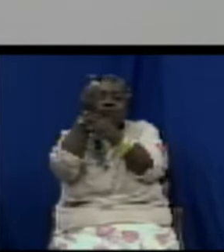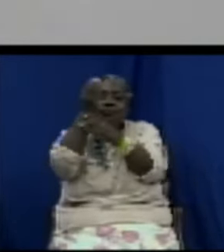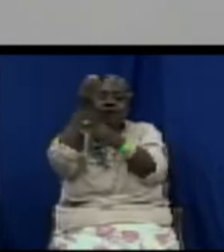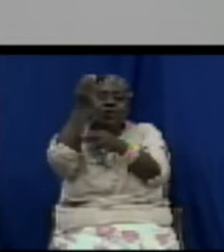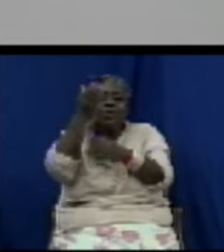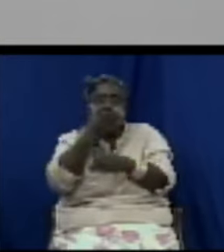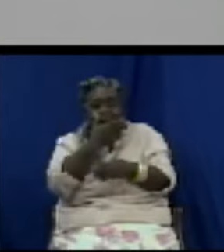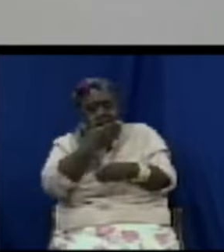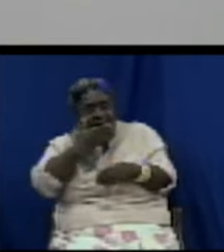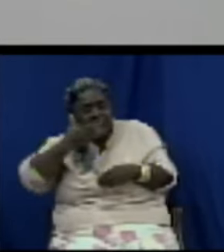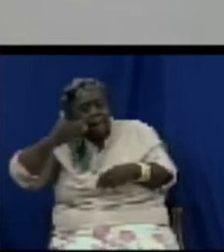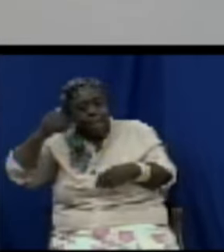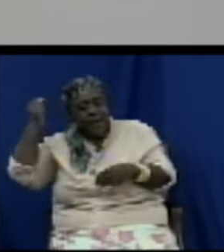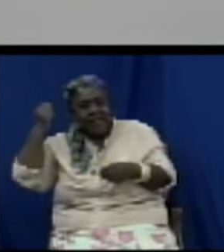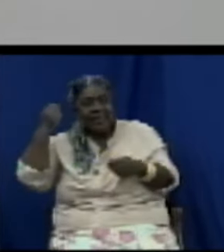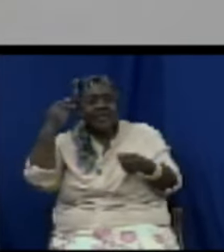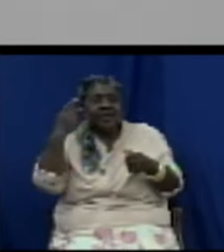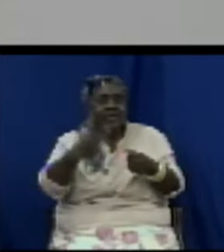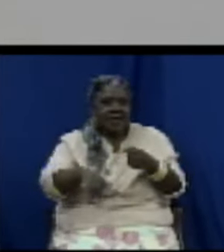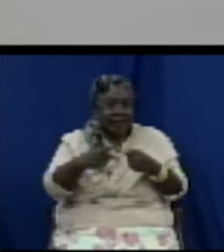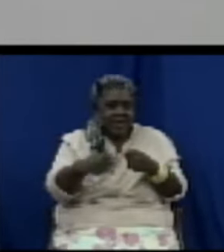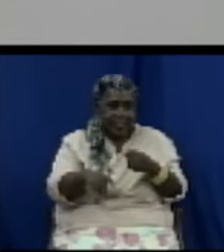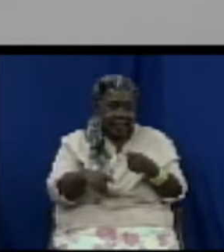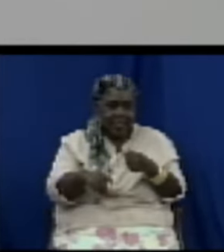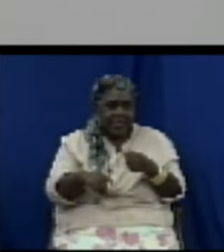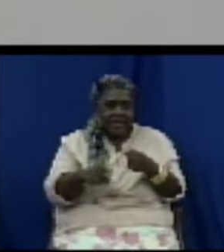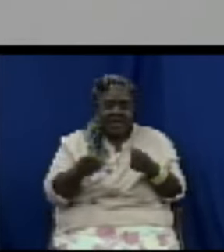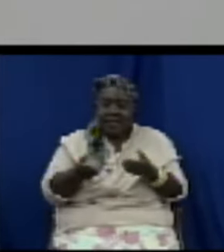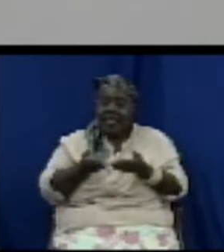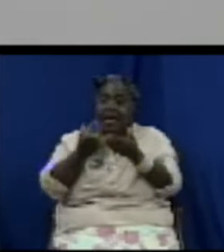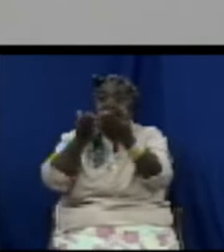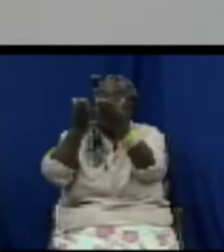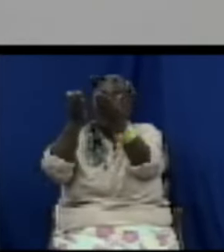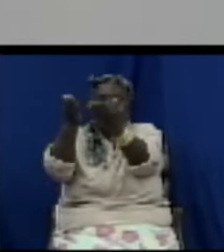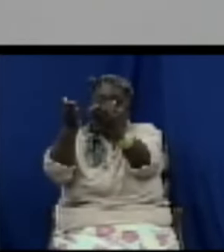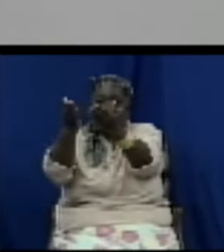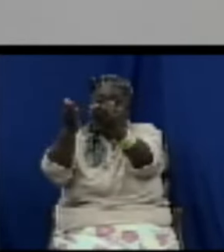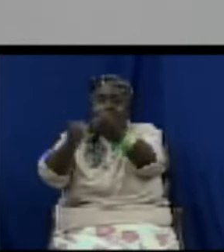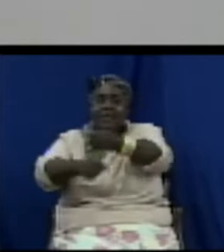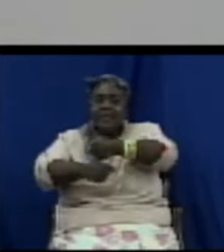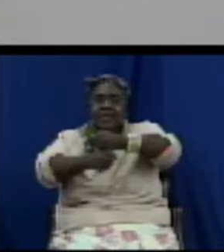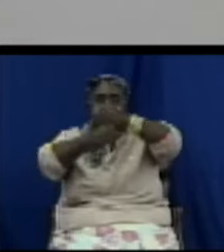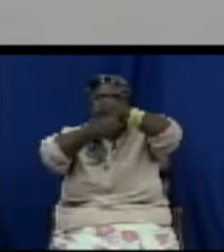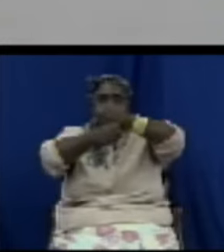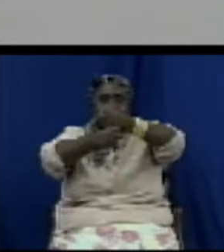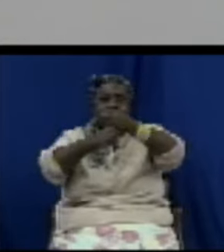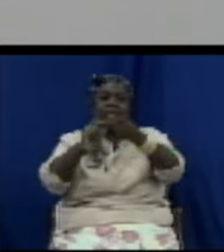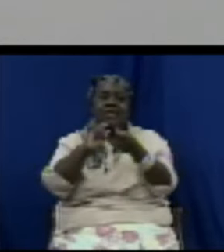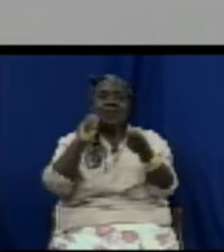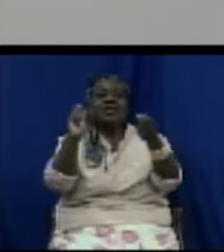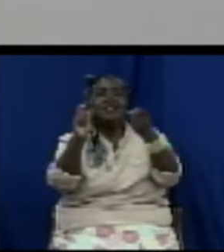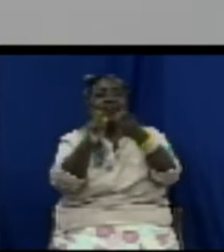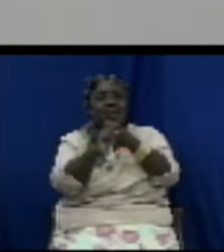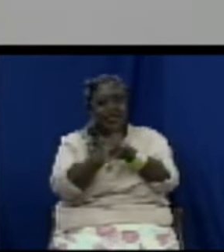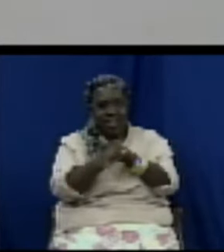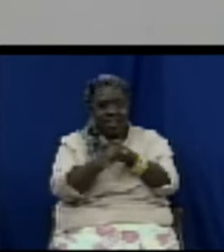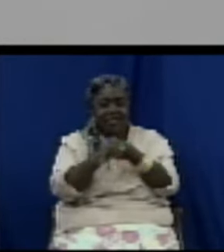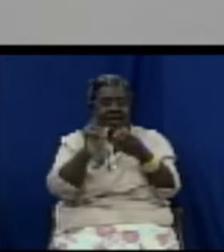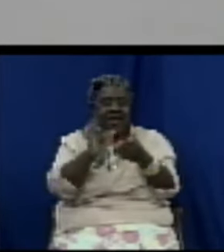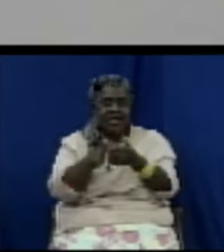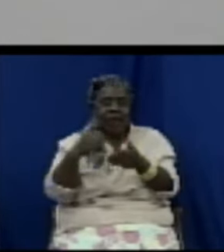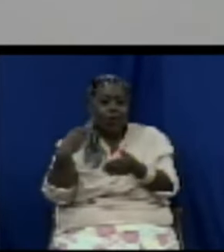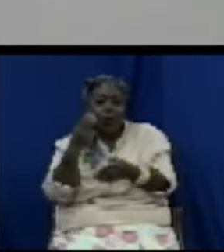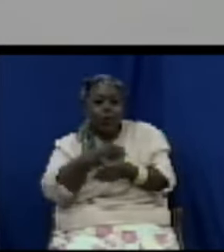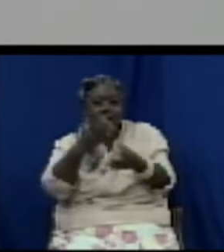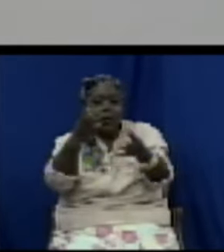legislation supports the changes that we want to make for sustainability that's why I'm